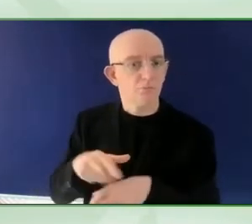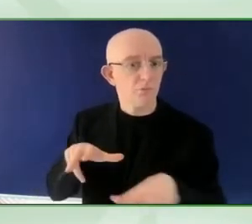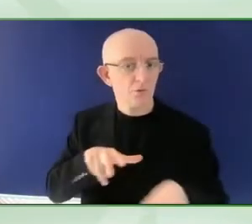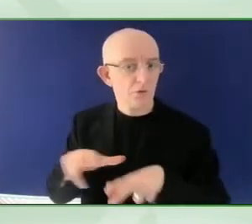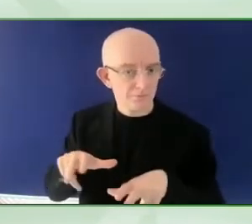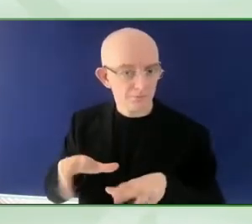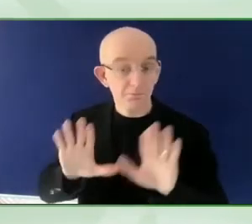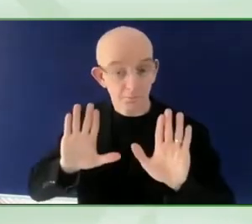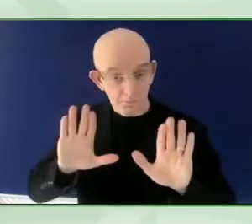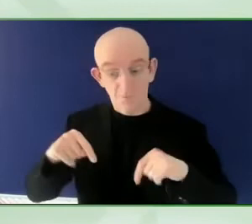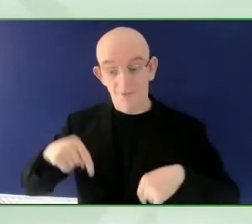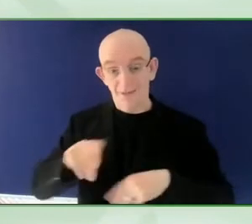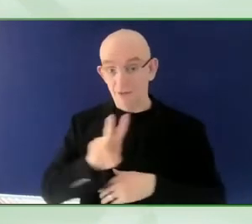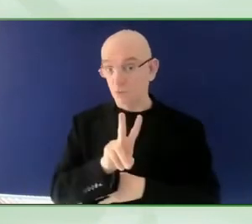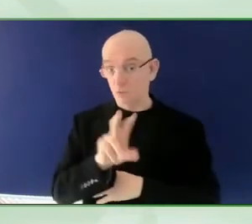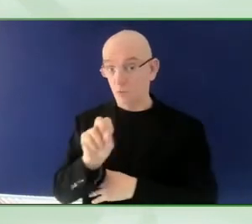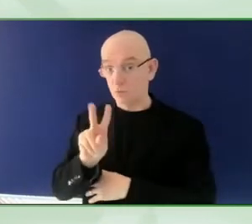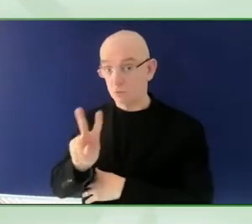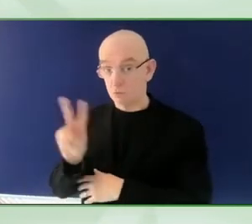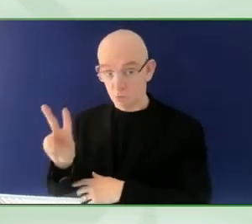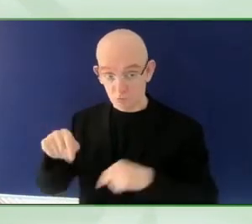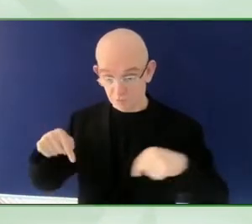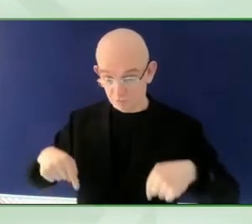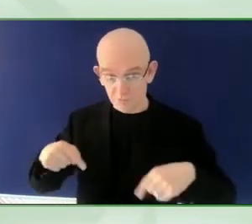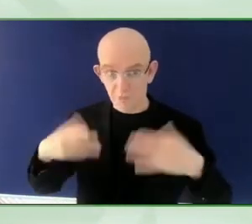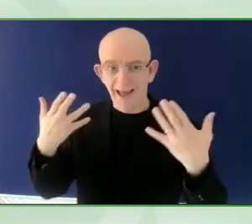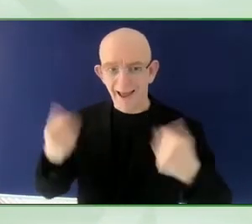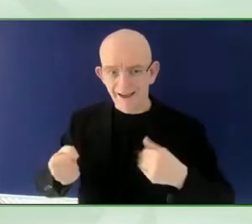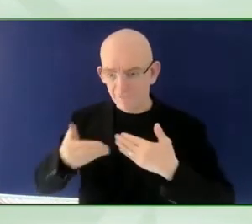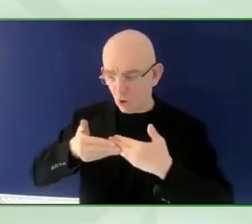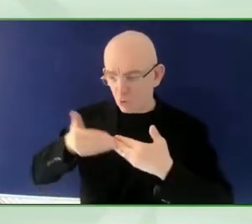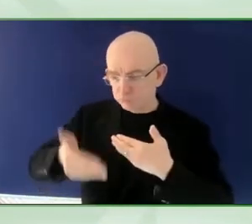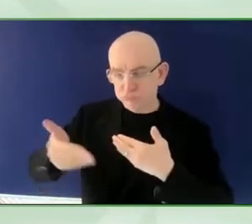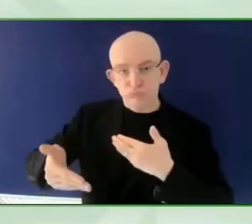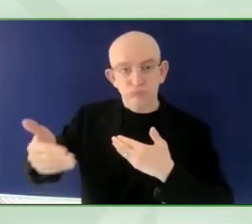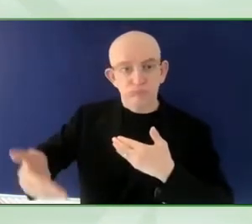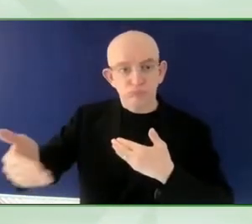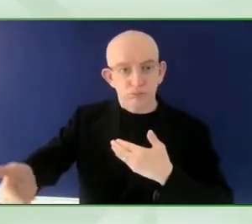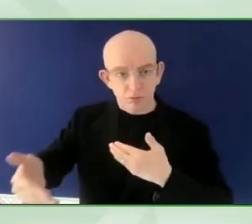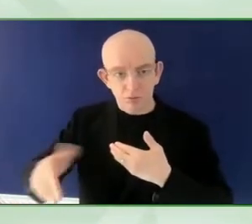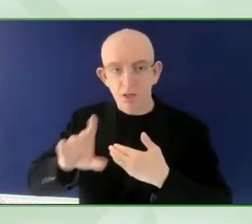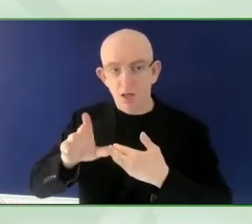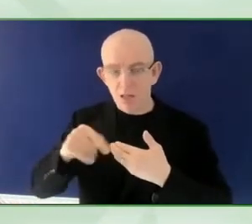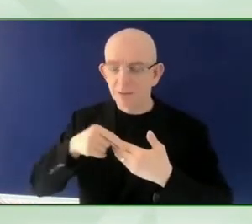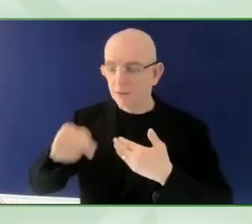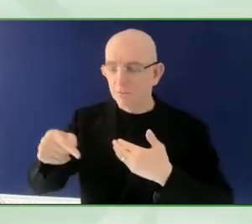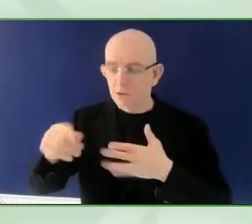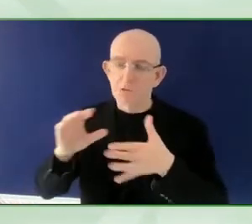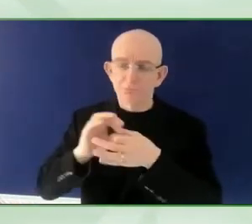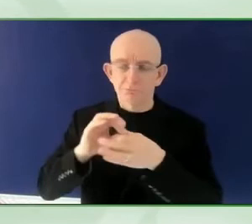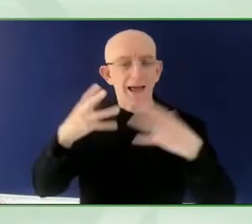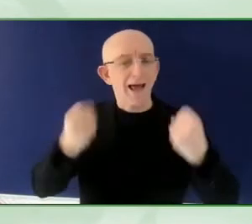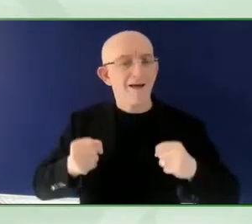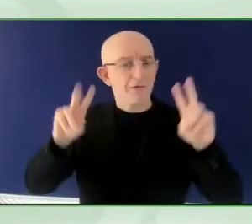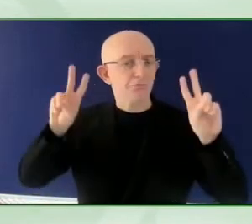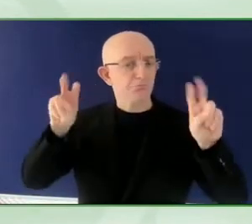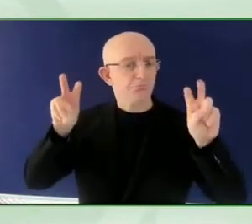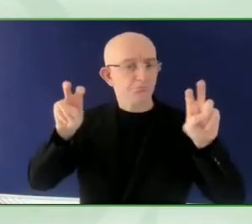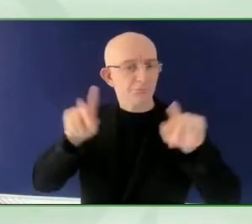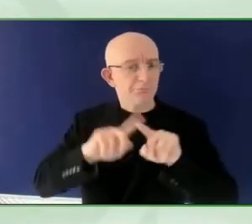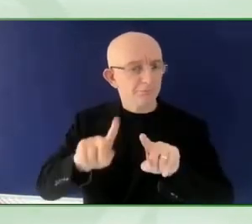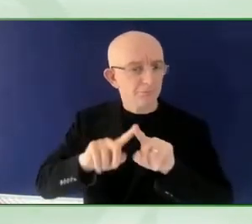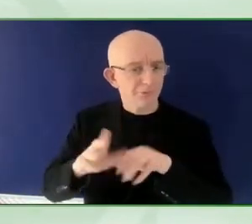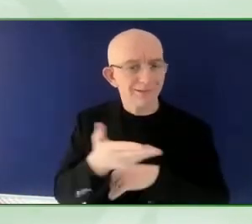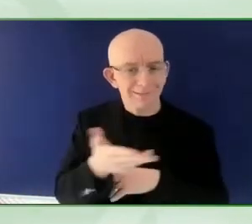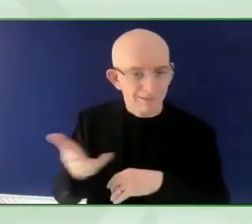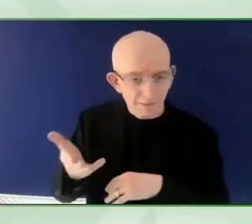based on different regions. And actually, the opportunity that the Zero Conference has given us to speak a little bit about the GDS actually is